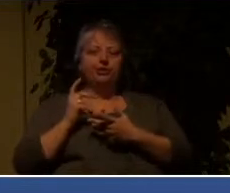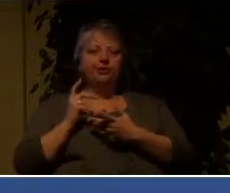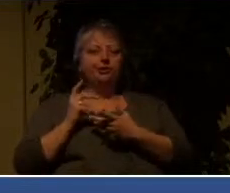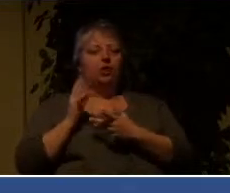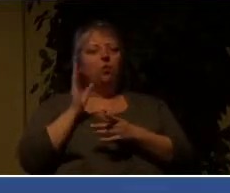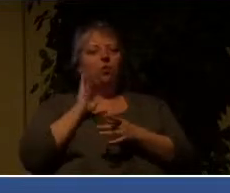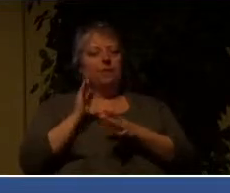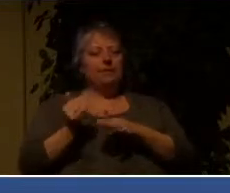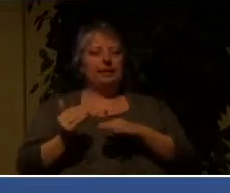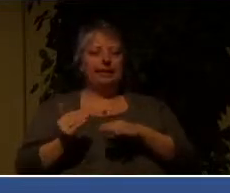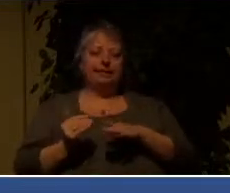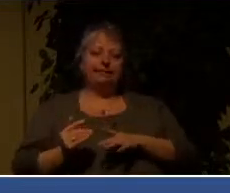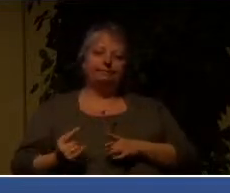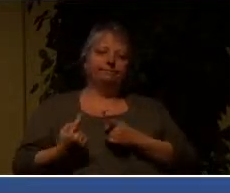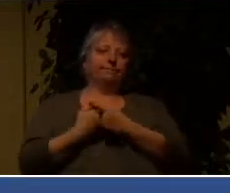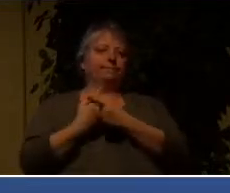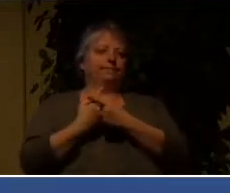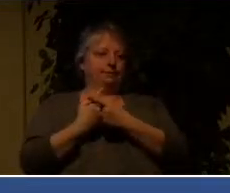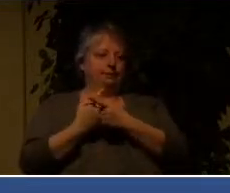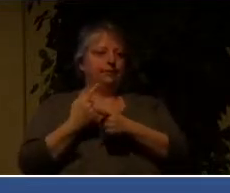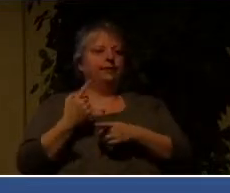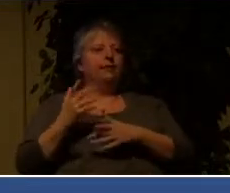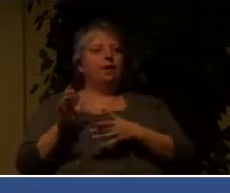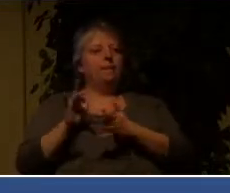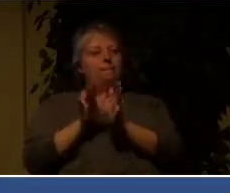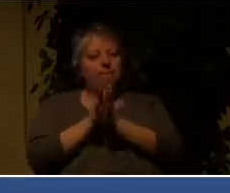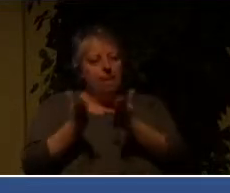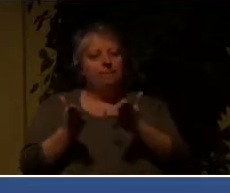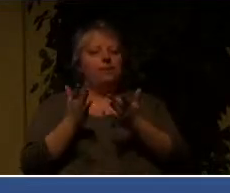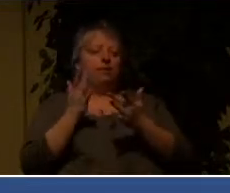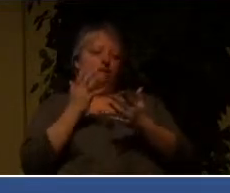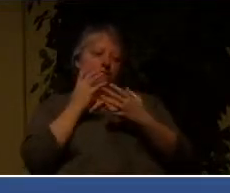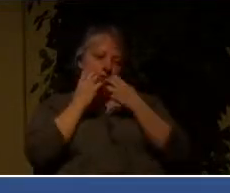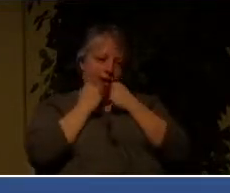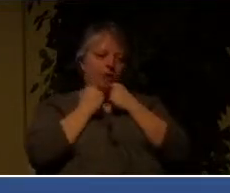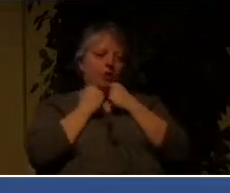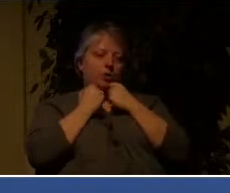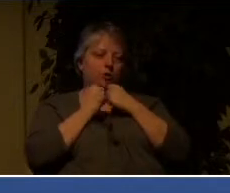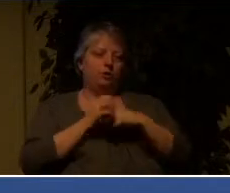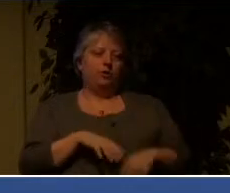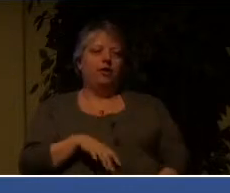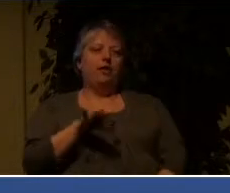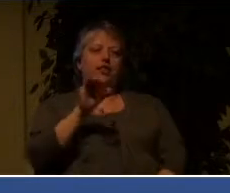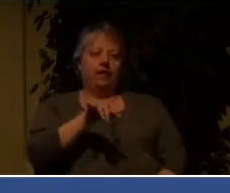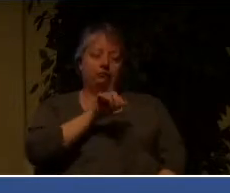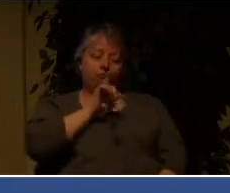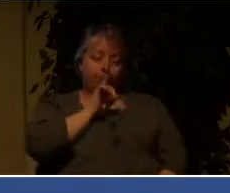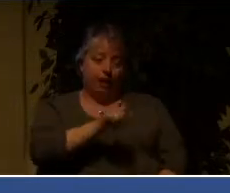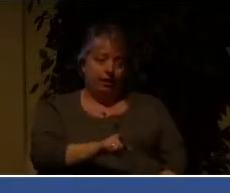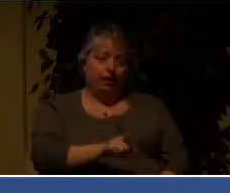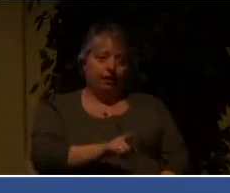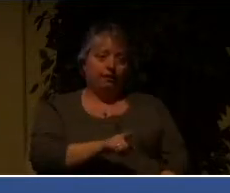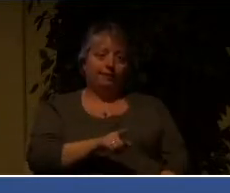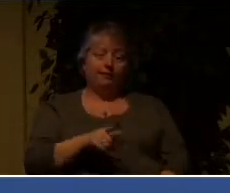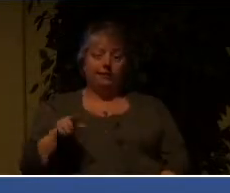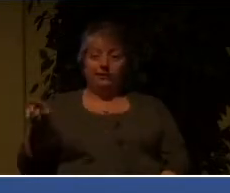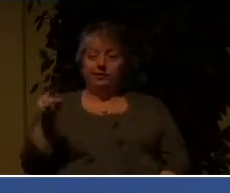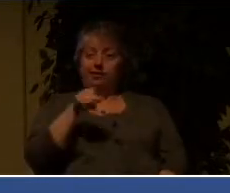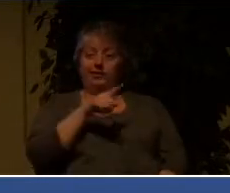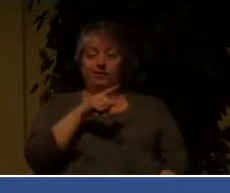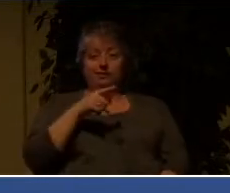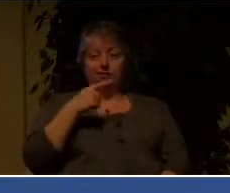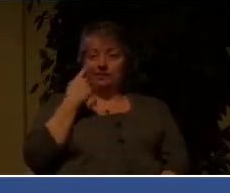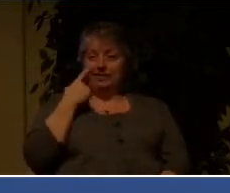biblical values. It's simply the reality. Don't kid yourself. It's not going to be